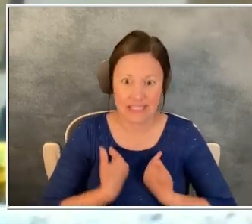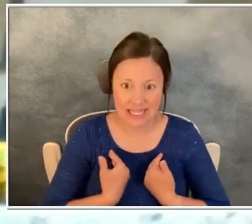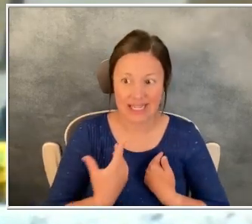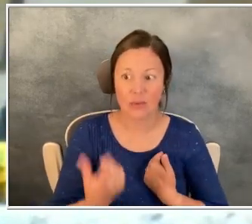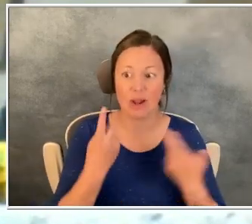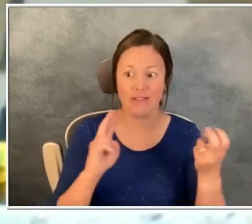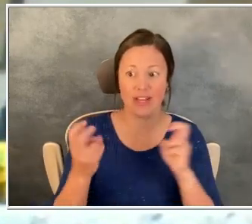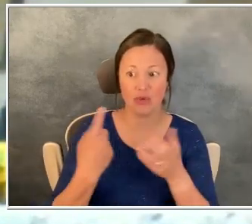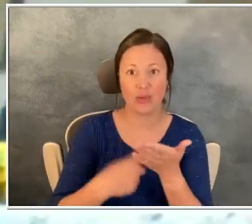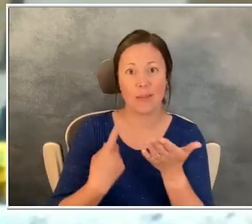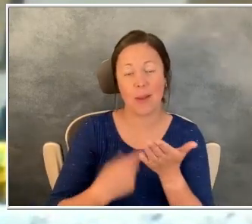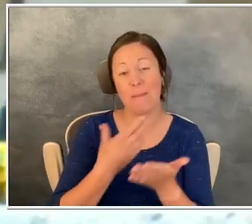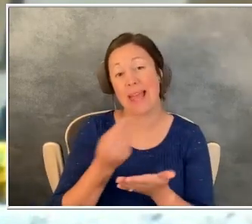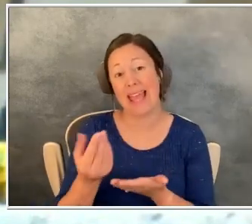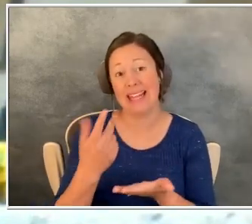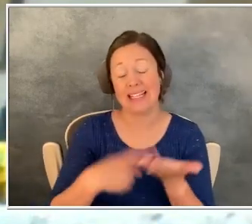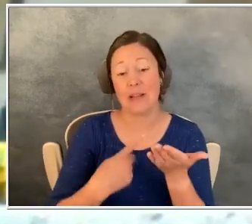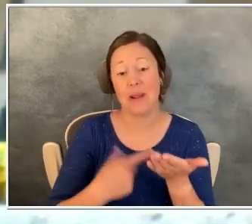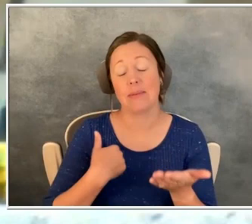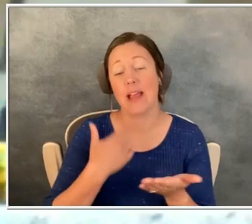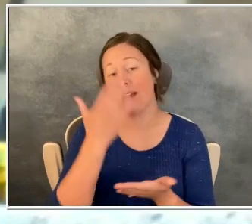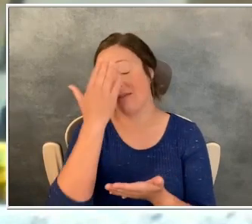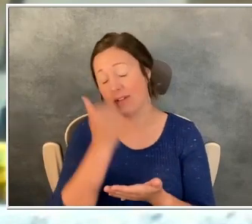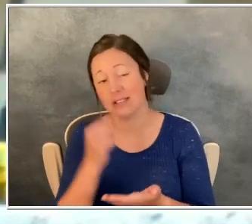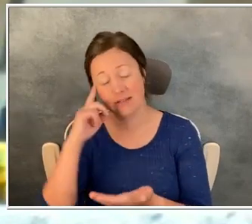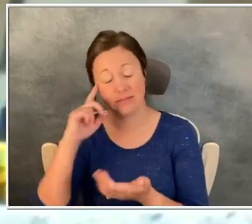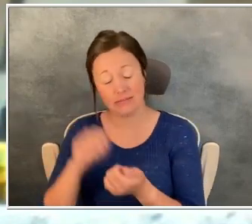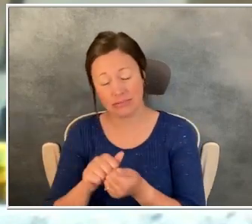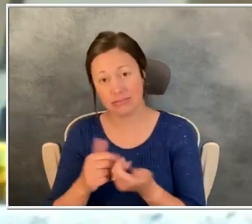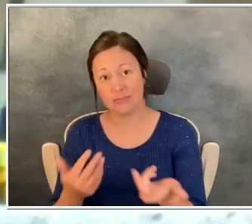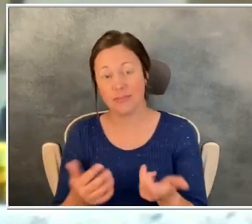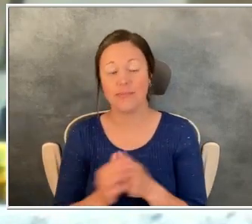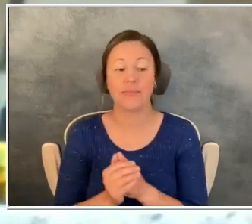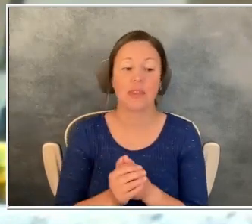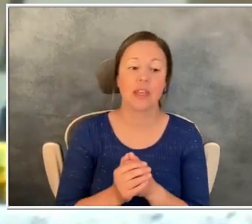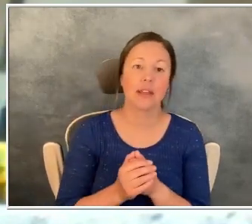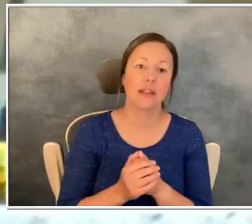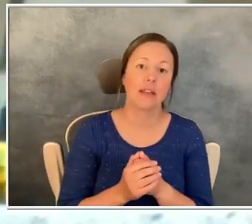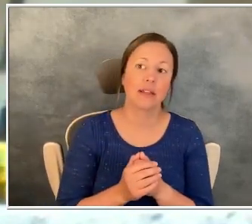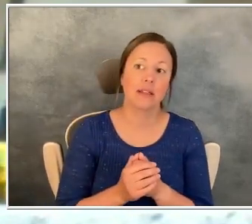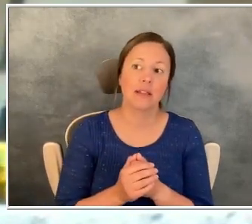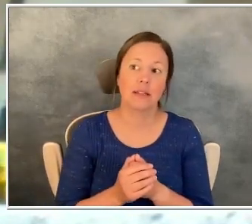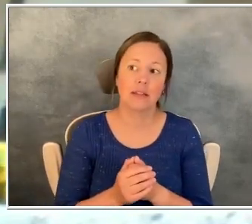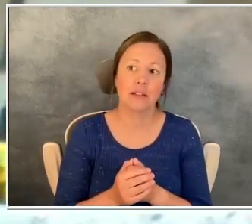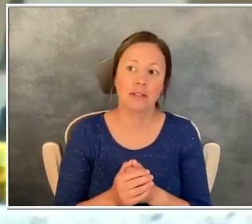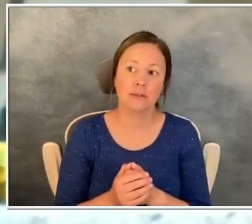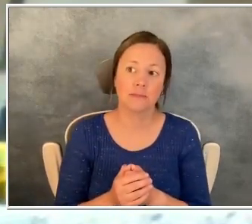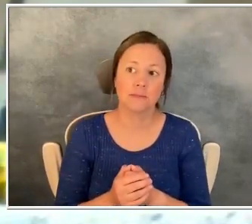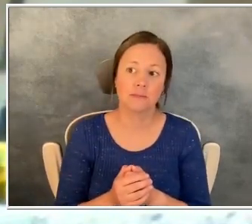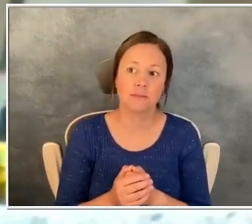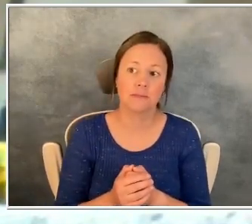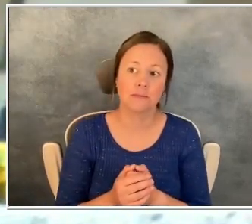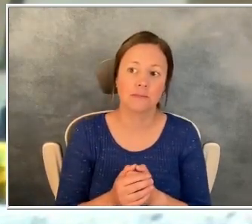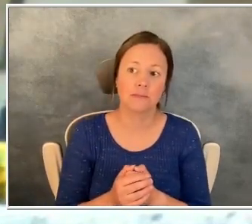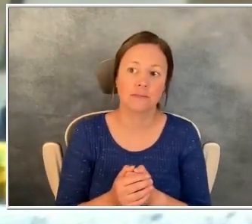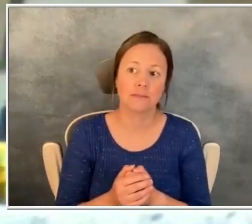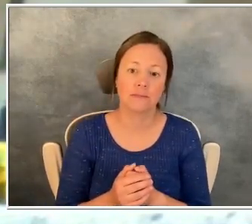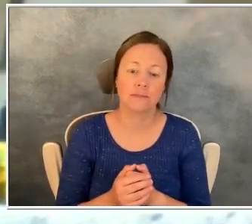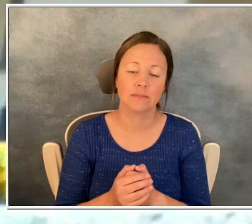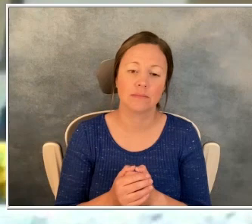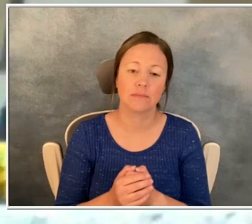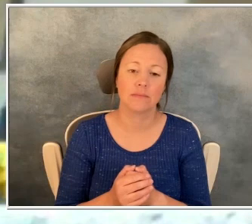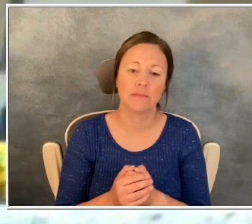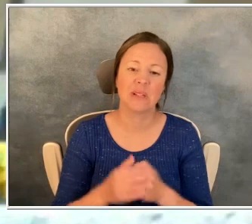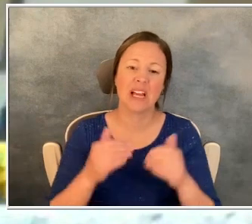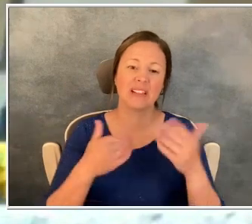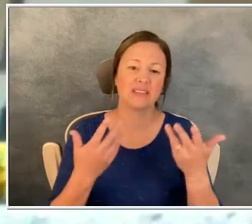issues sometimes. And sometimes I just fall asleep. Um, I've, probably, I mean, it's, it's, under nine, but I've